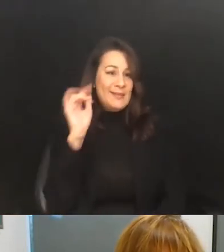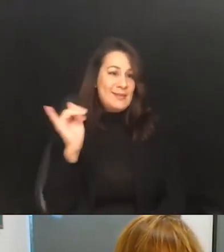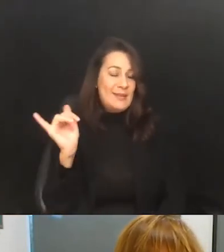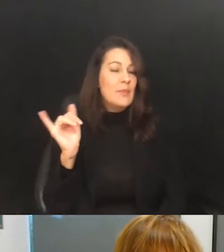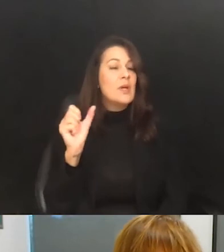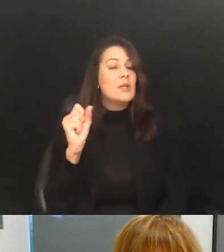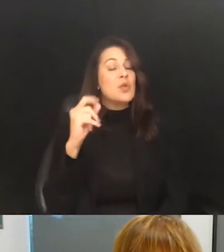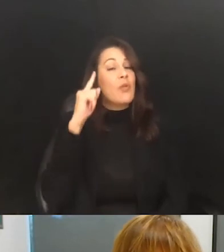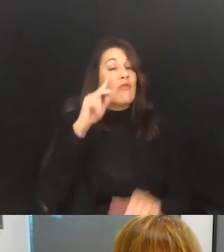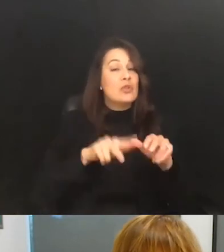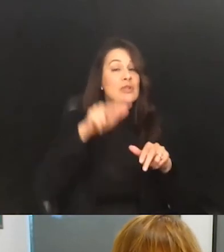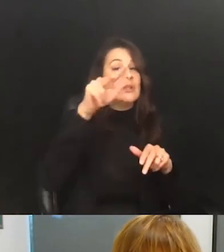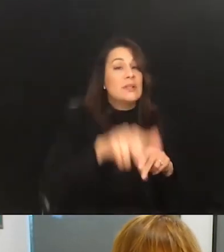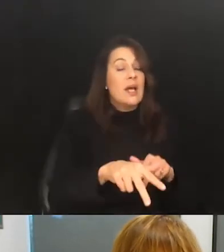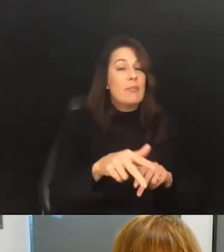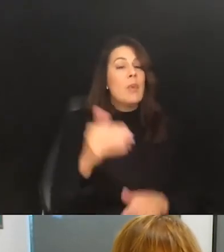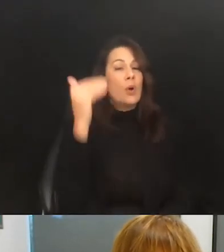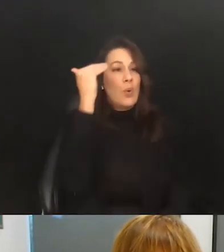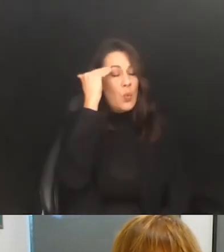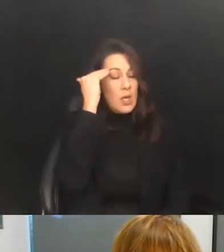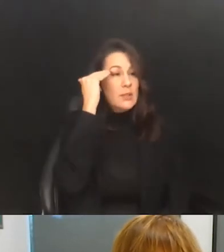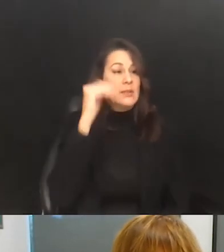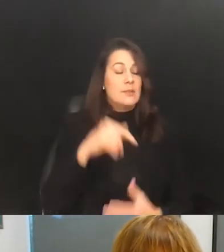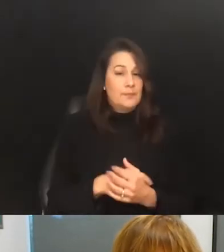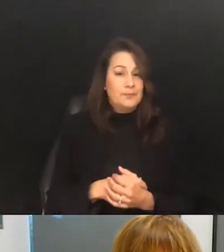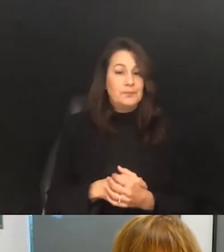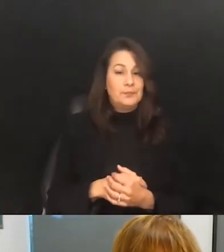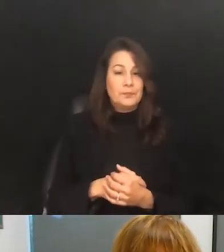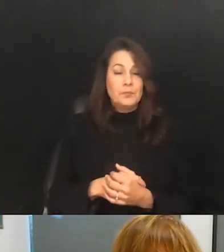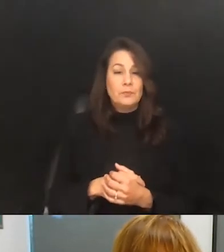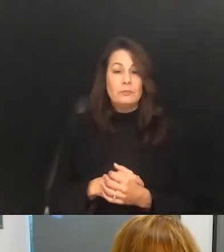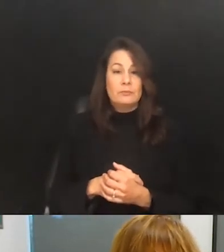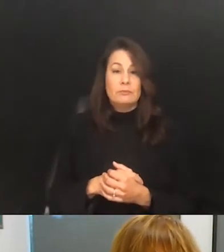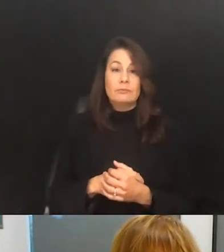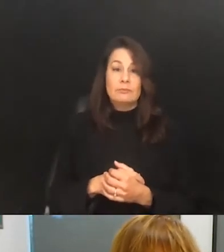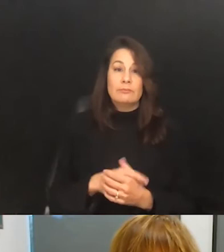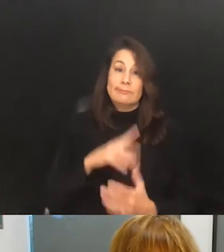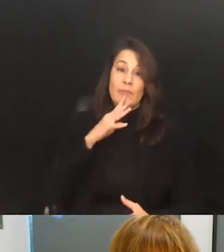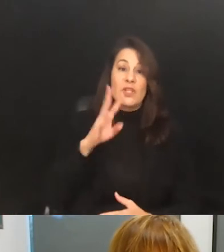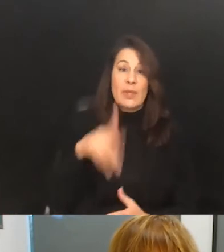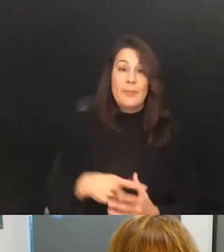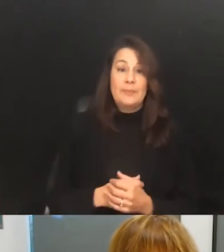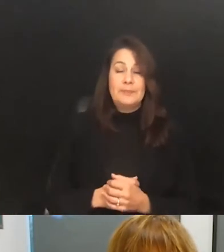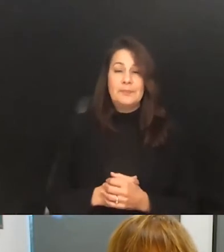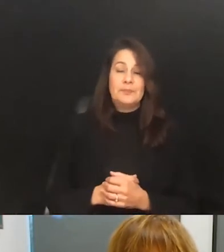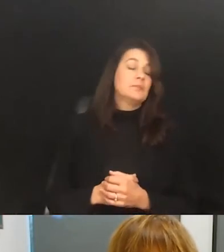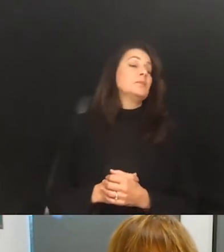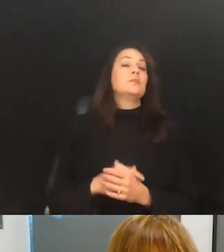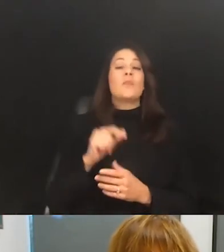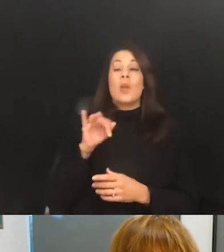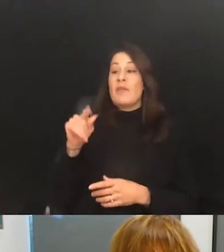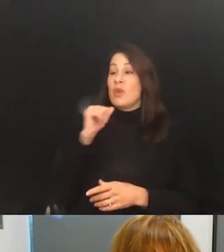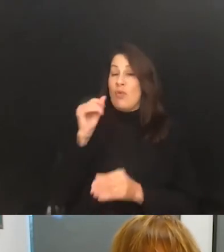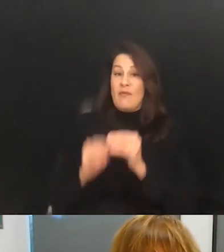I think the first step is awareness and to, to, to squawk about it, frankly. And then, you know, if they don't